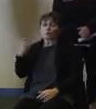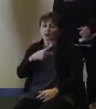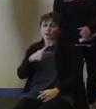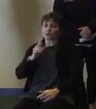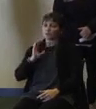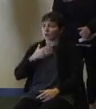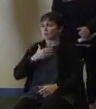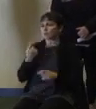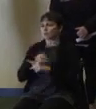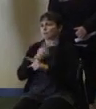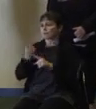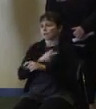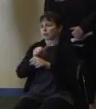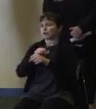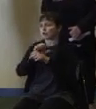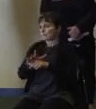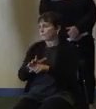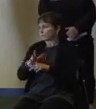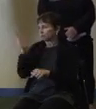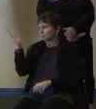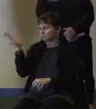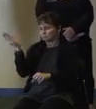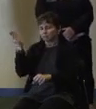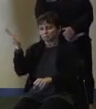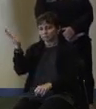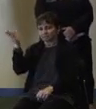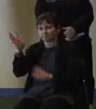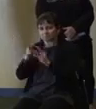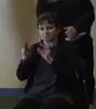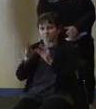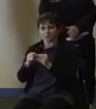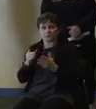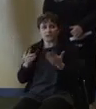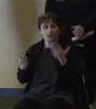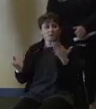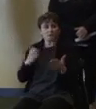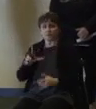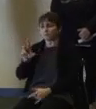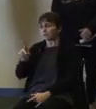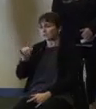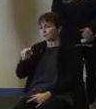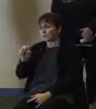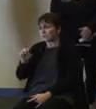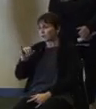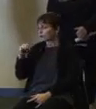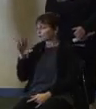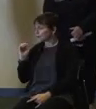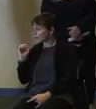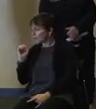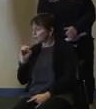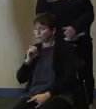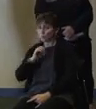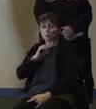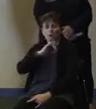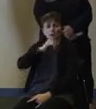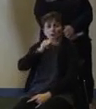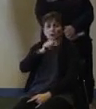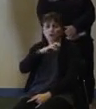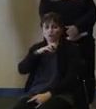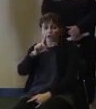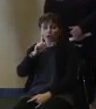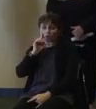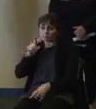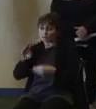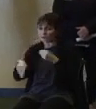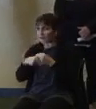largely COVID presser. We'll probably, Diane, Joe, and Jared will probably work in a few after-action updates.